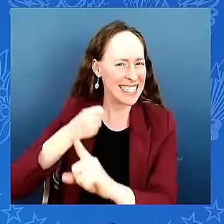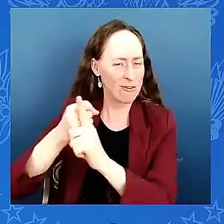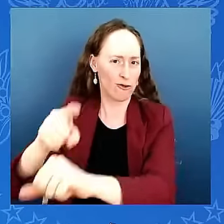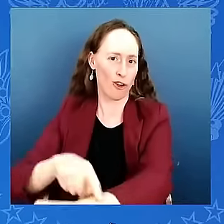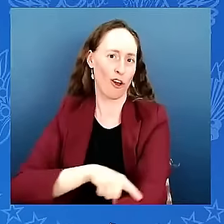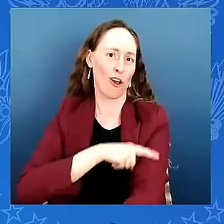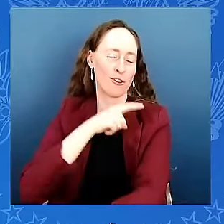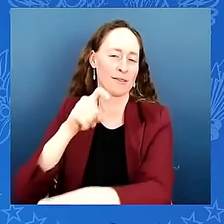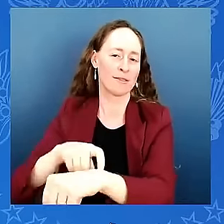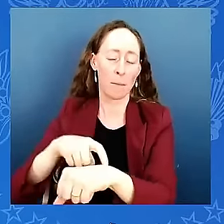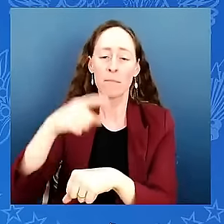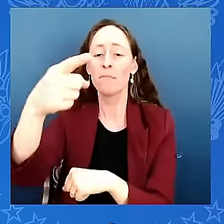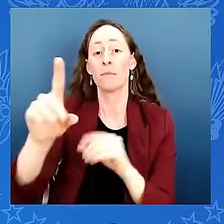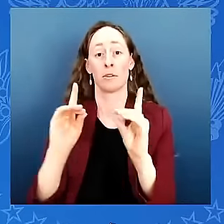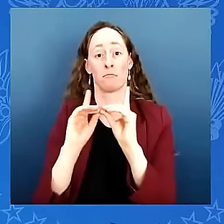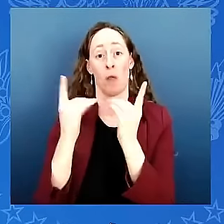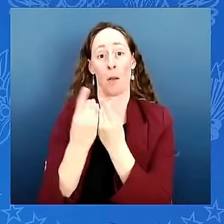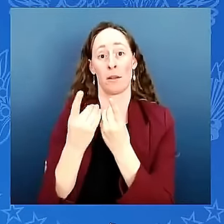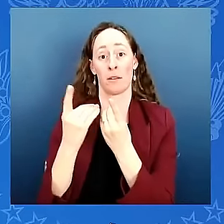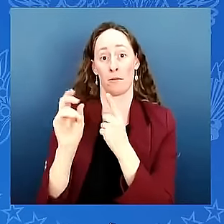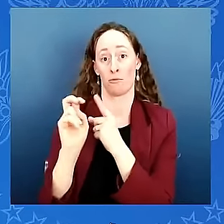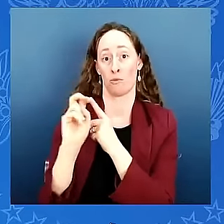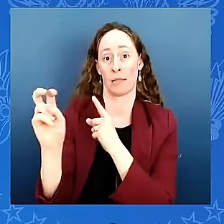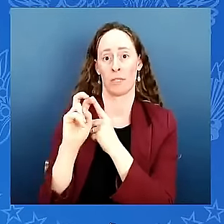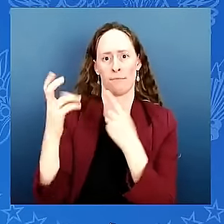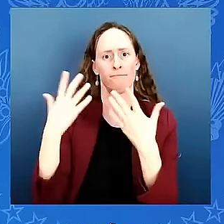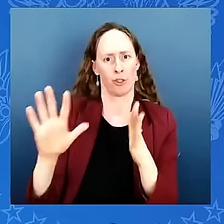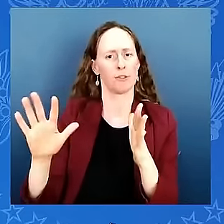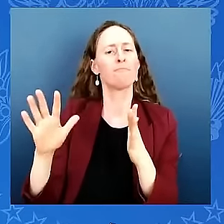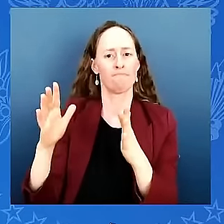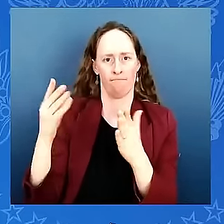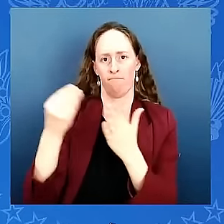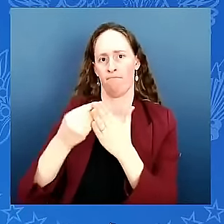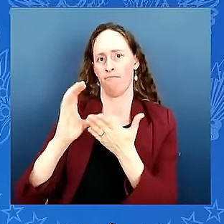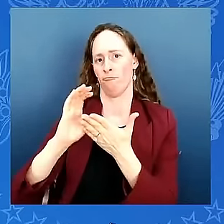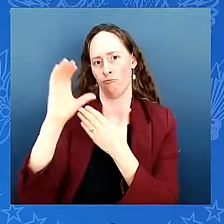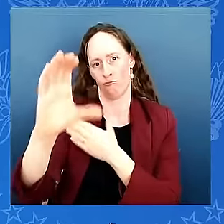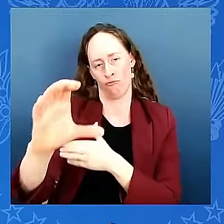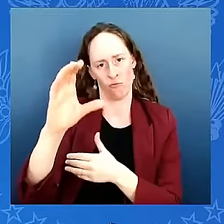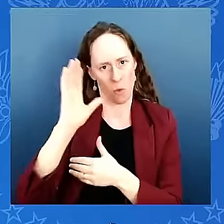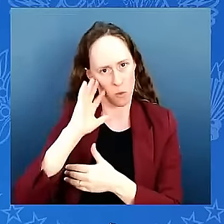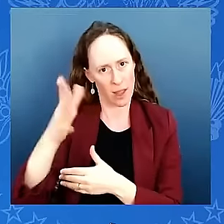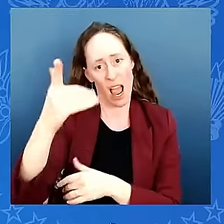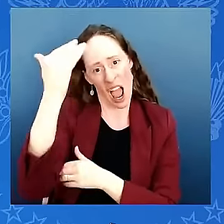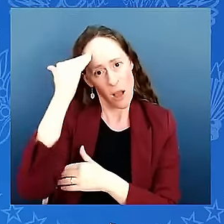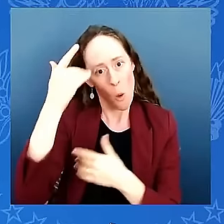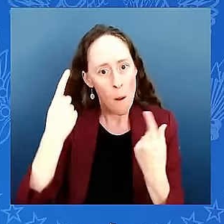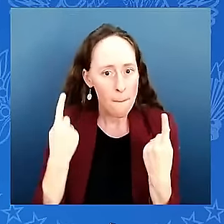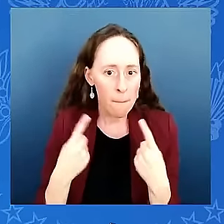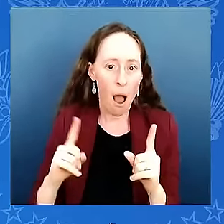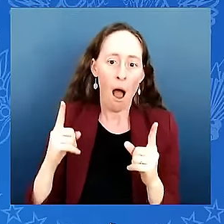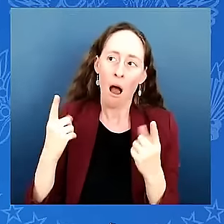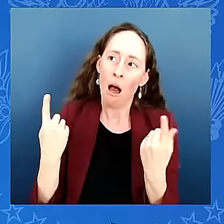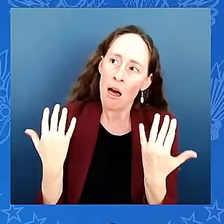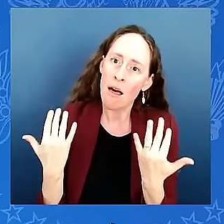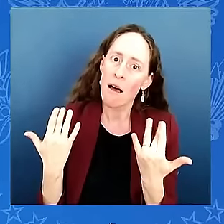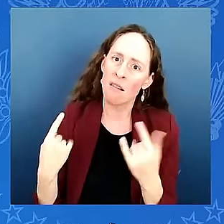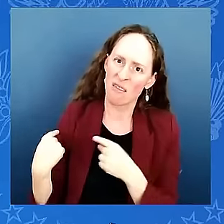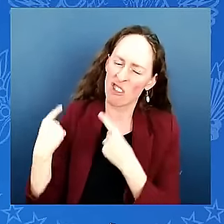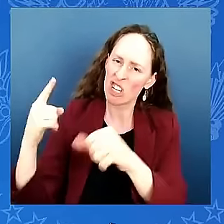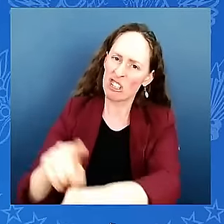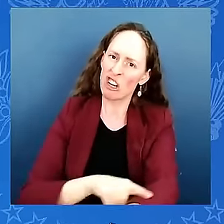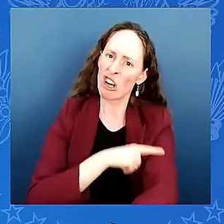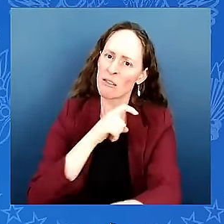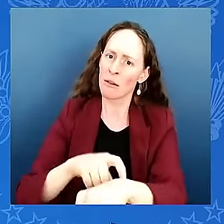is going to take a while to get done but it will we expect it to begin full-born full-blown in 2028